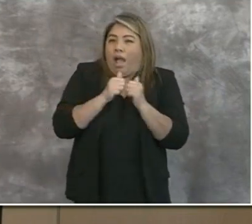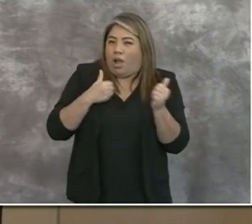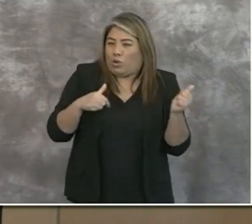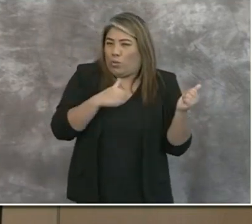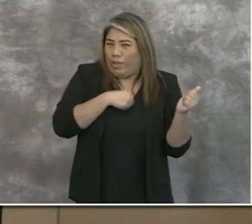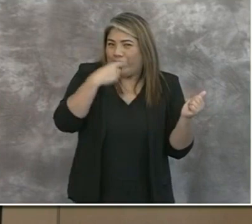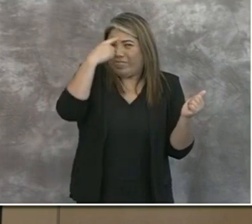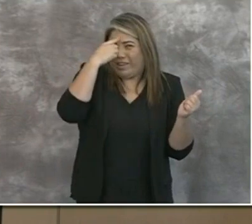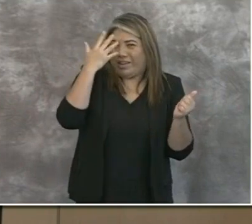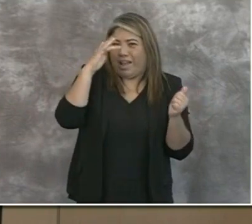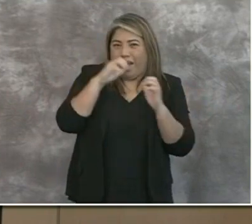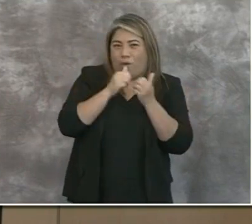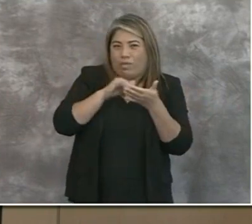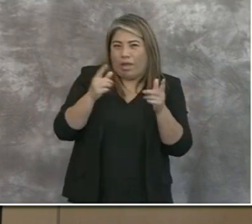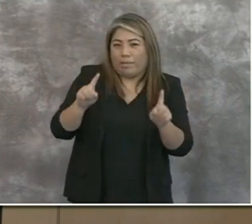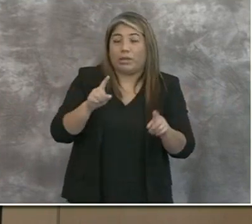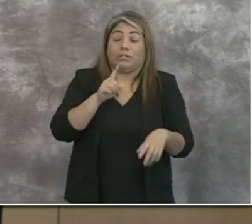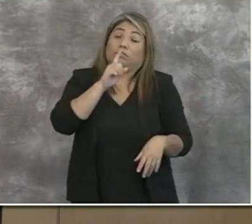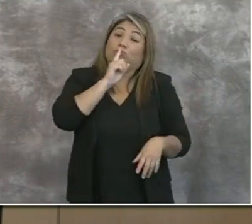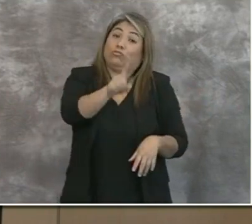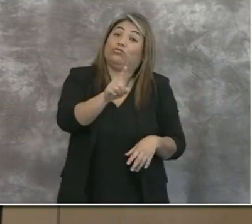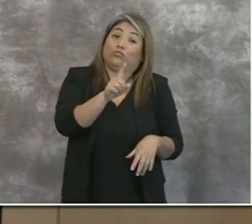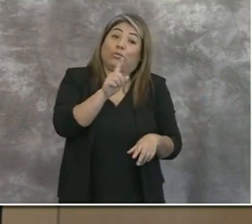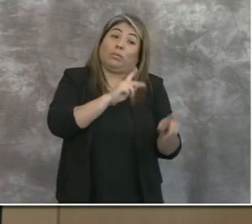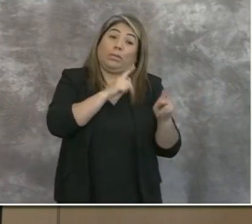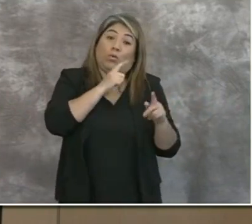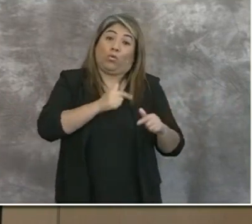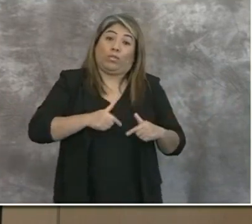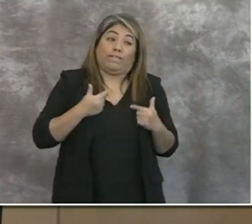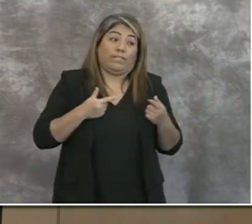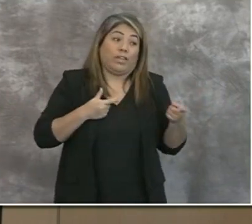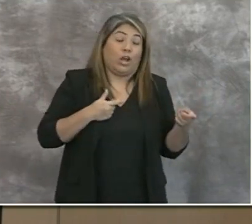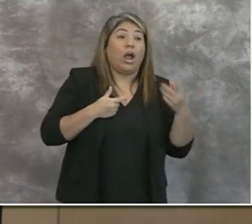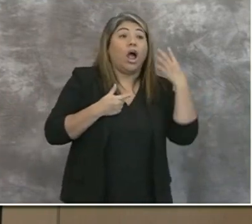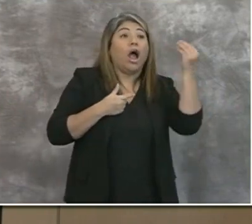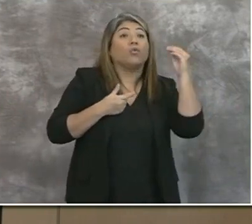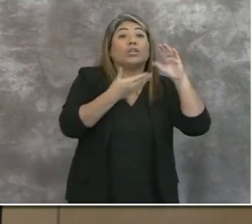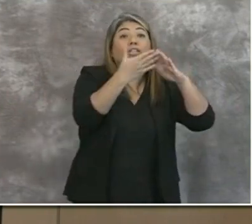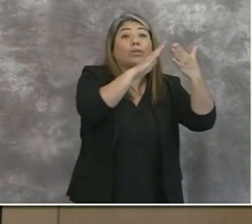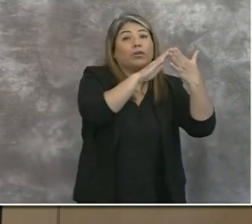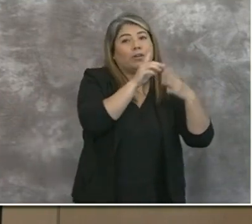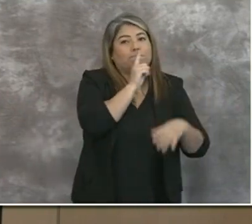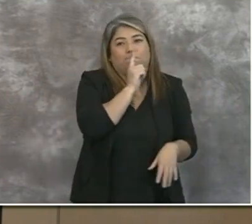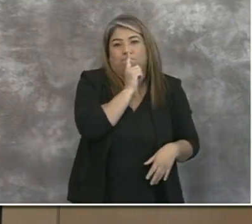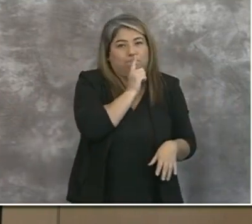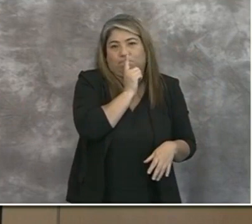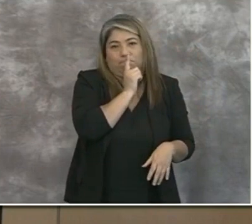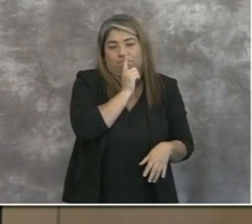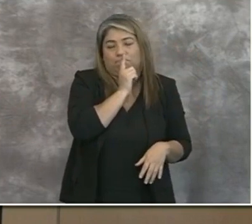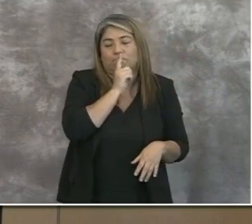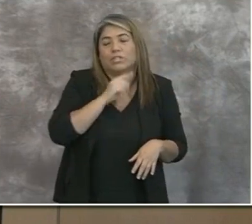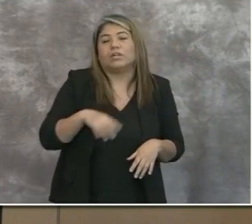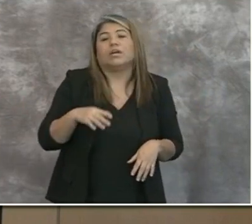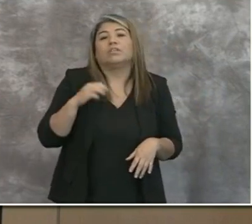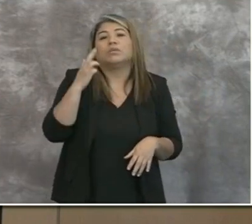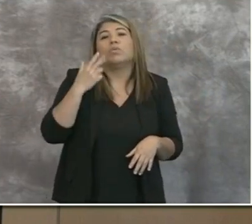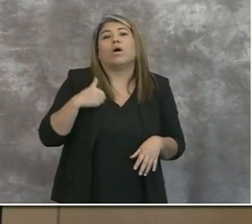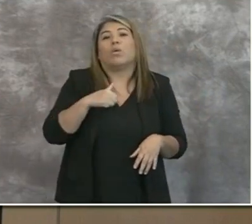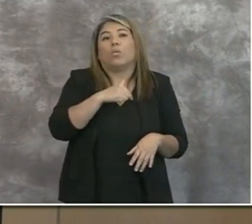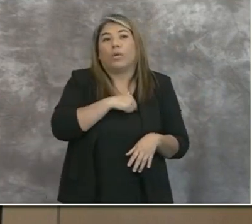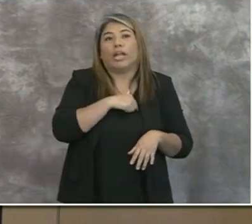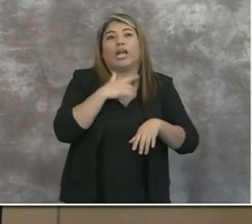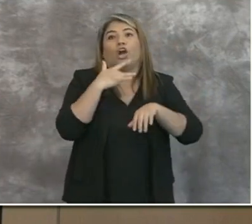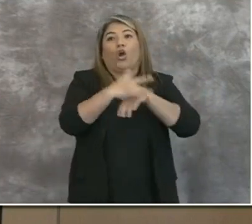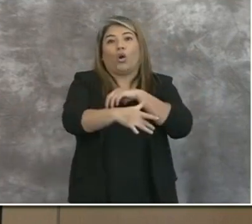certainly the residents that are in the facilities aren't going out into the community. So that's why we also very early on